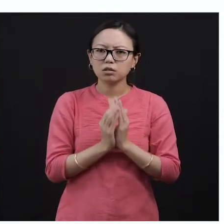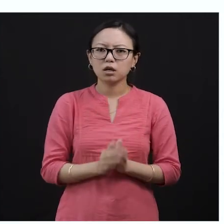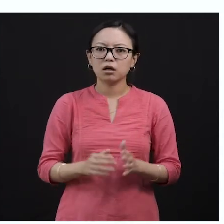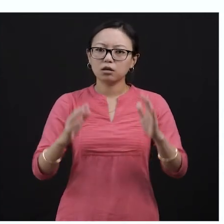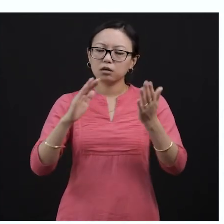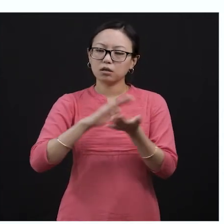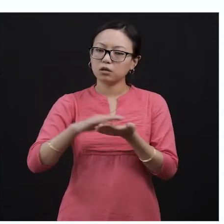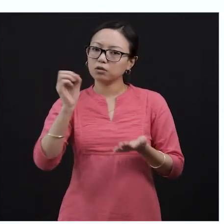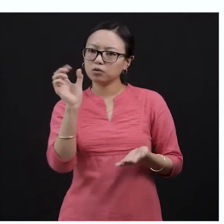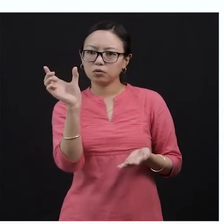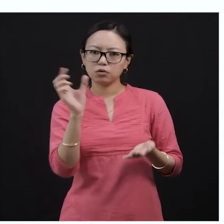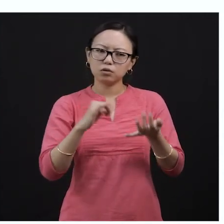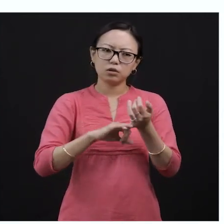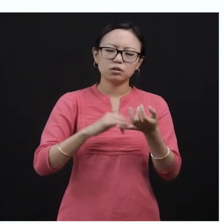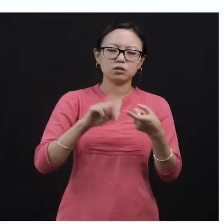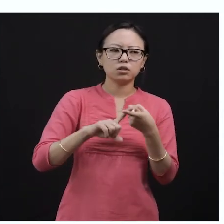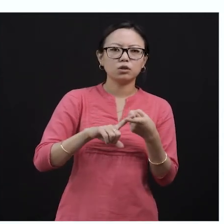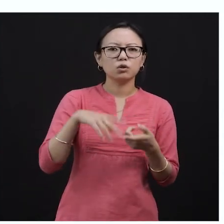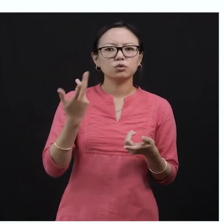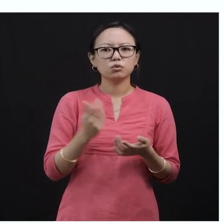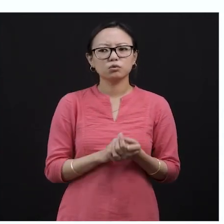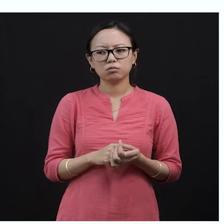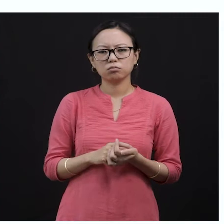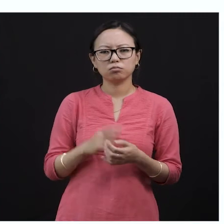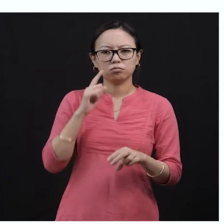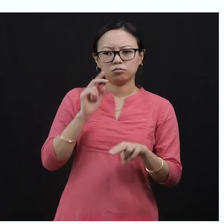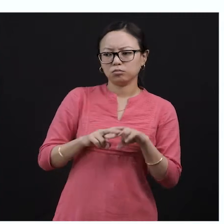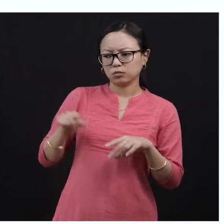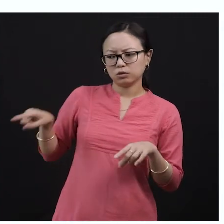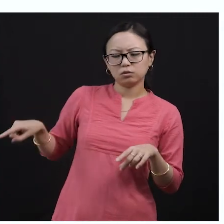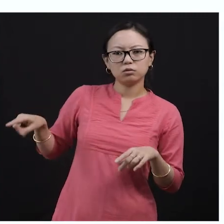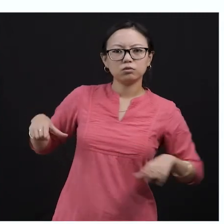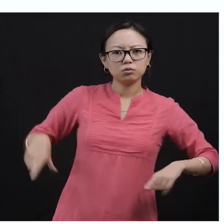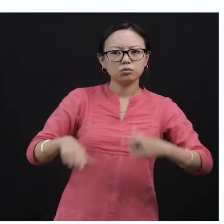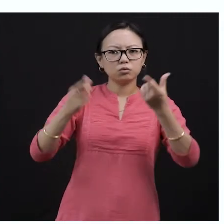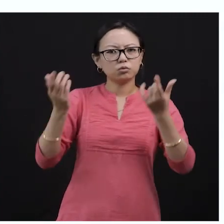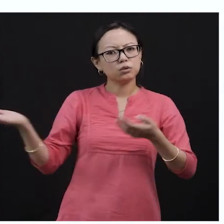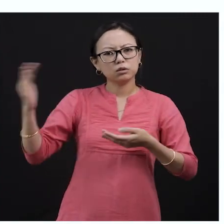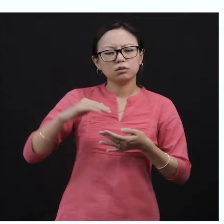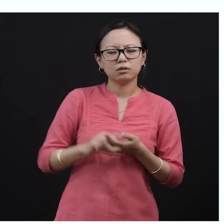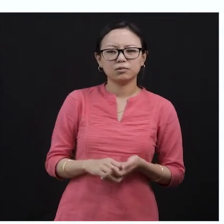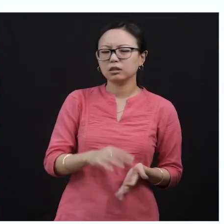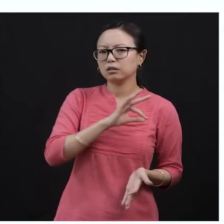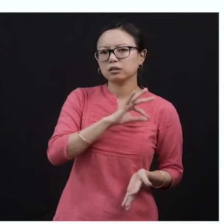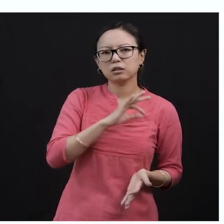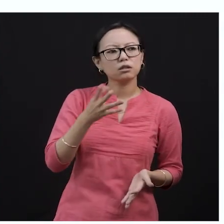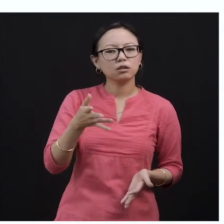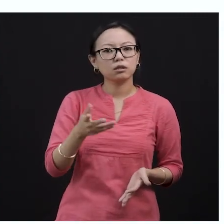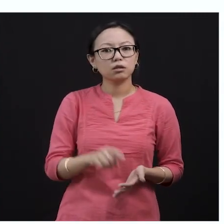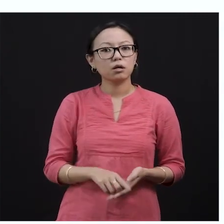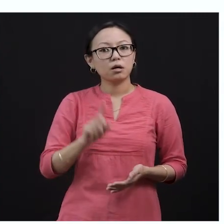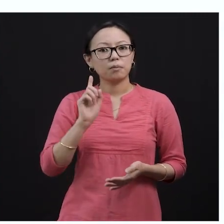live on the trees, isn't it? And so the squirrel did not like the boy coming, but later, you will see that they